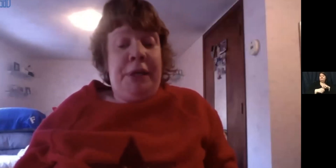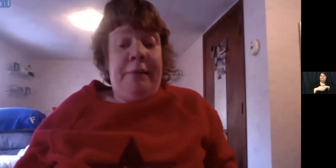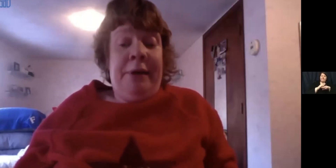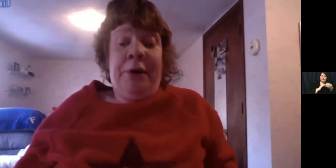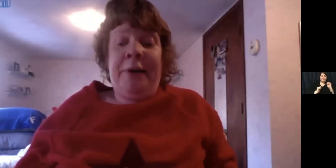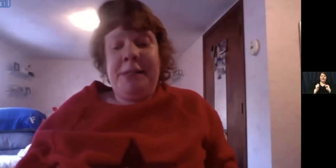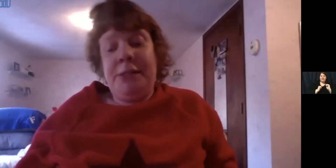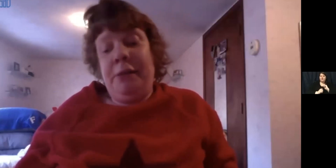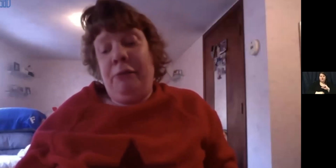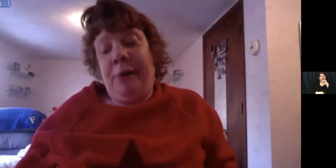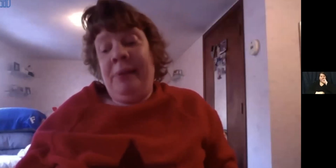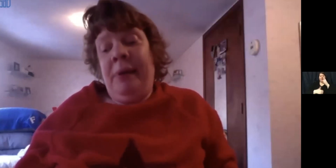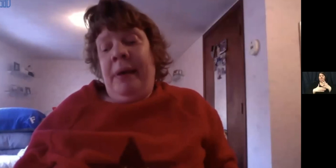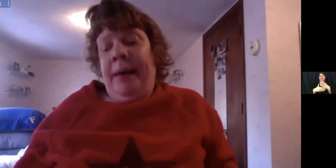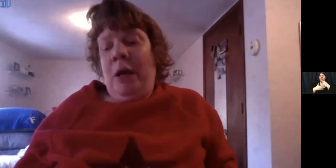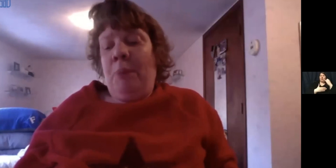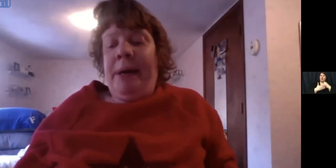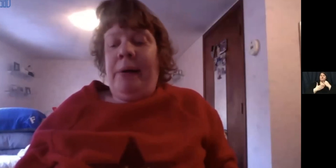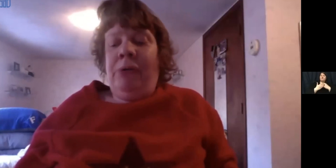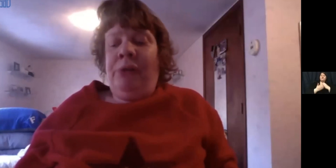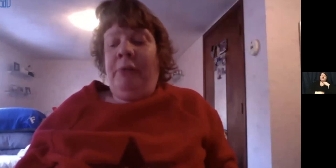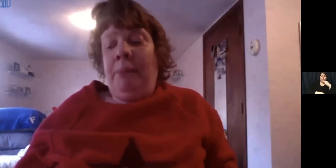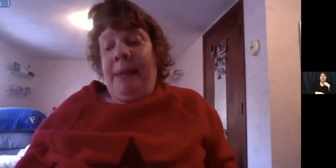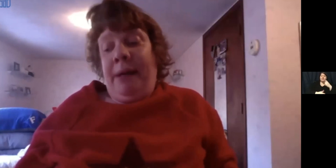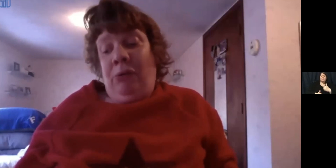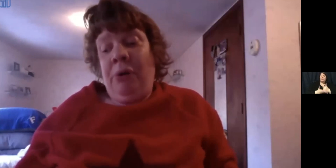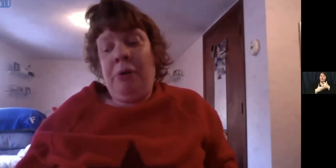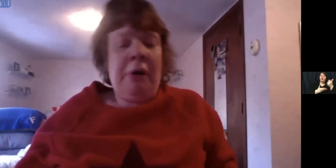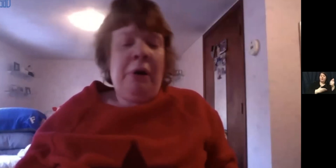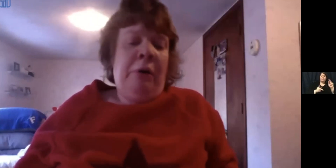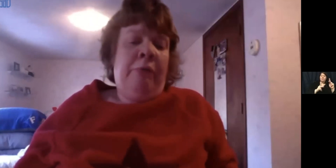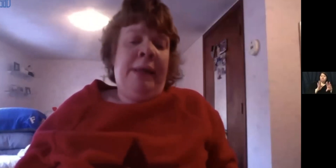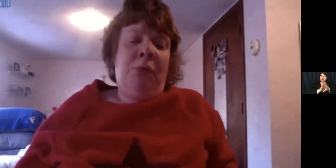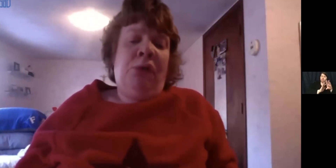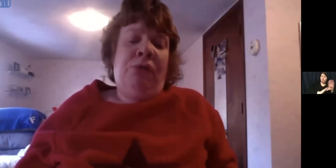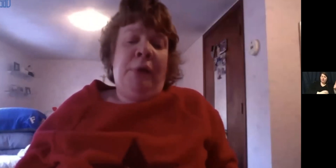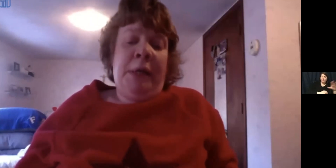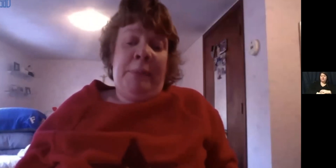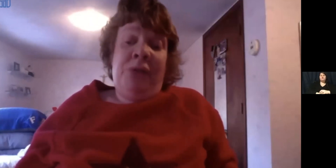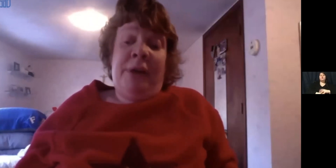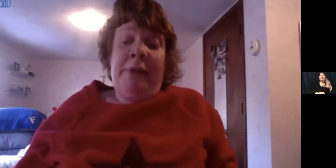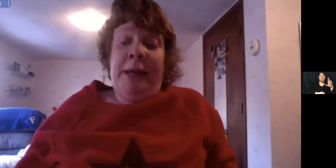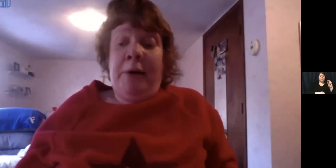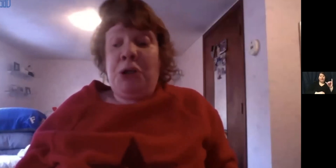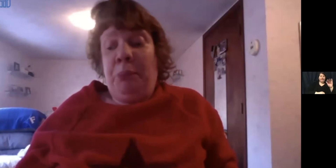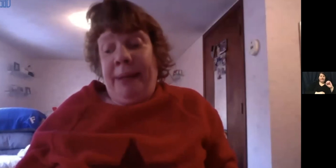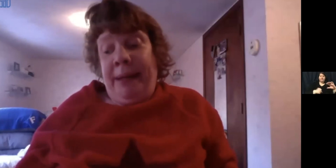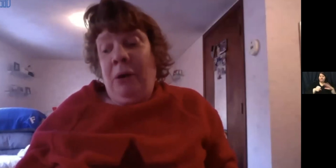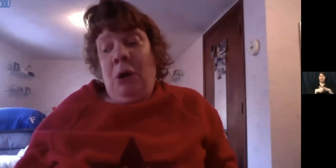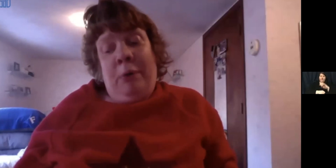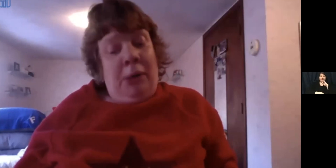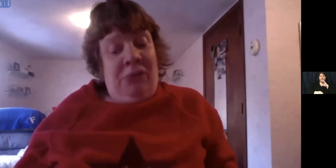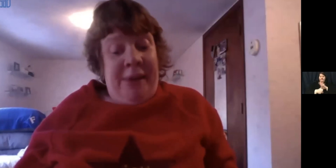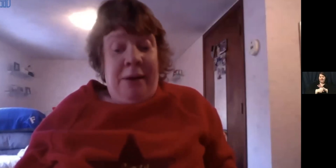loved sharing her artistic voice and helping others develop theirs. Raylene was fully committed to every character she